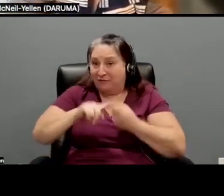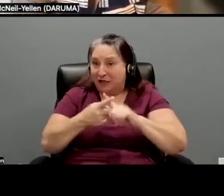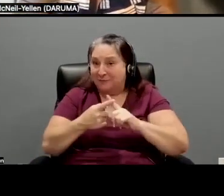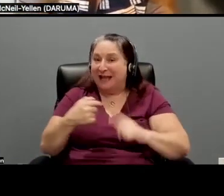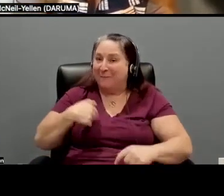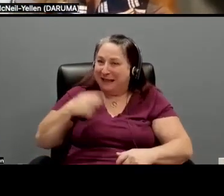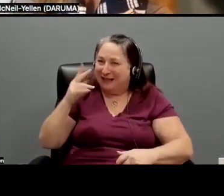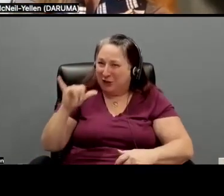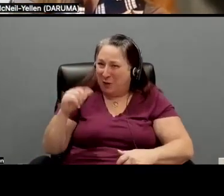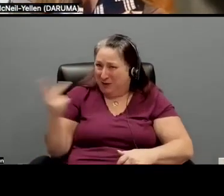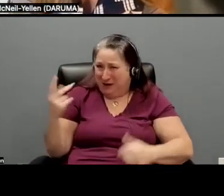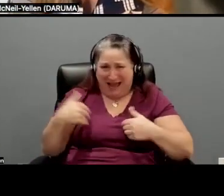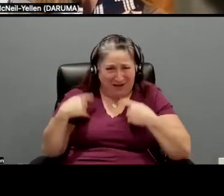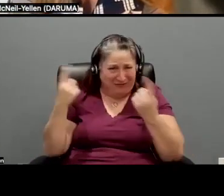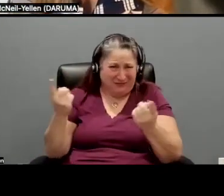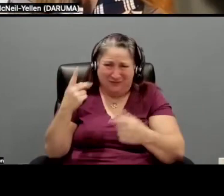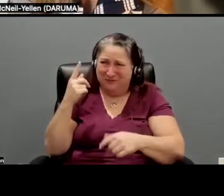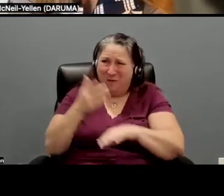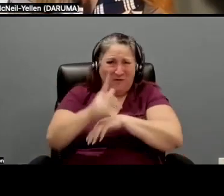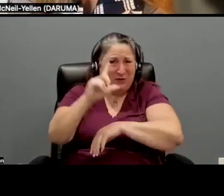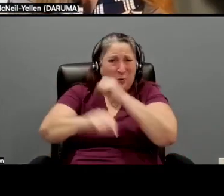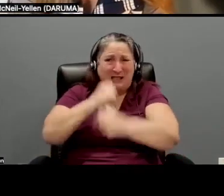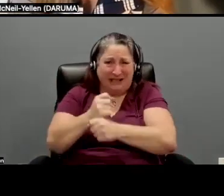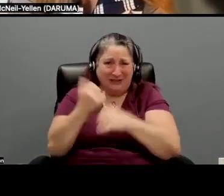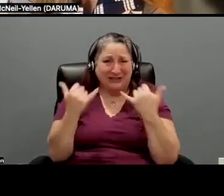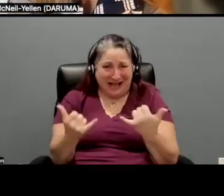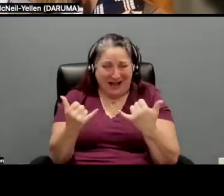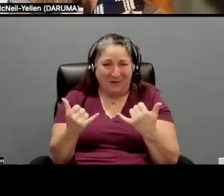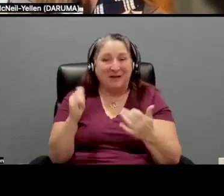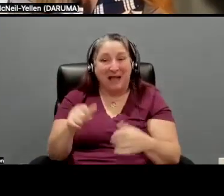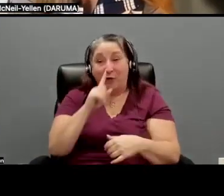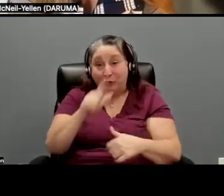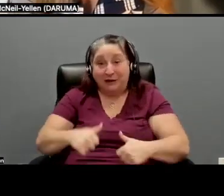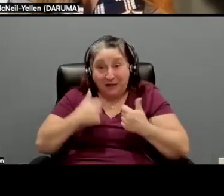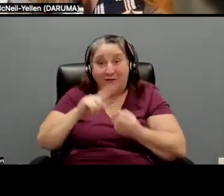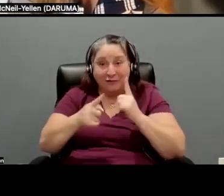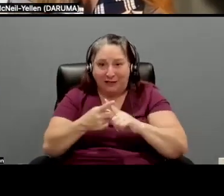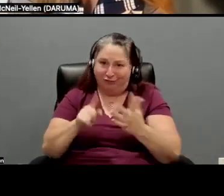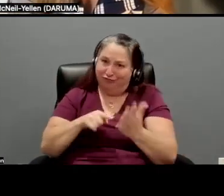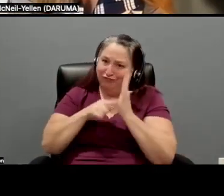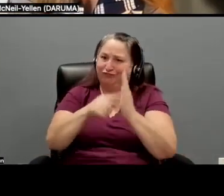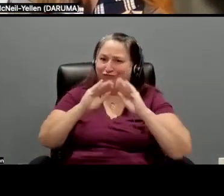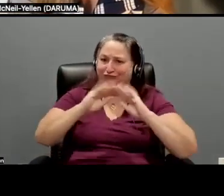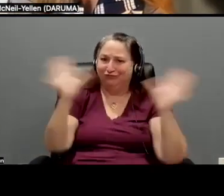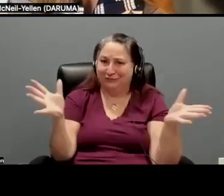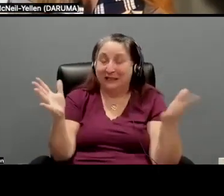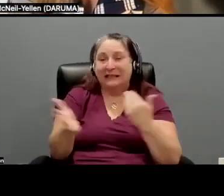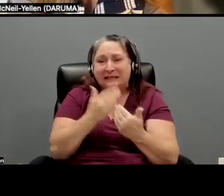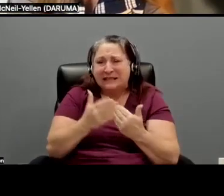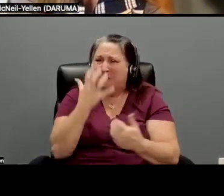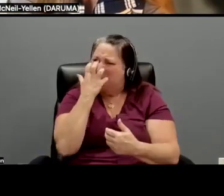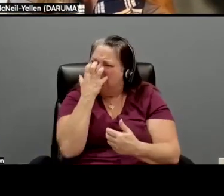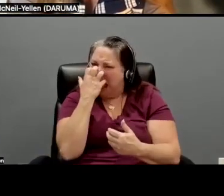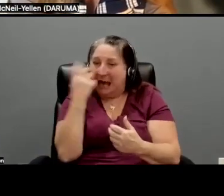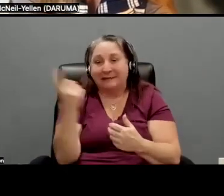shared over 20 years or whatever it is now, that, that came through. It's easy to be mad at somebody